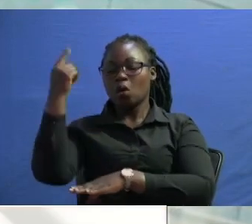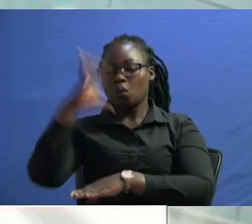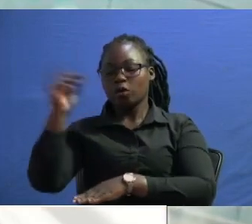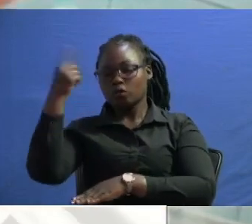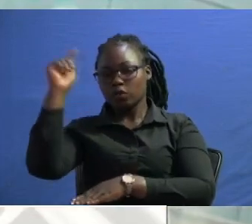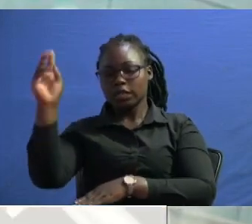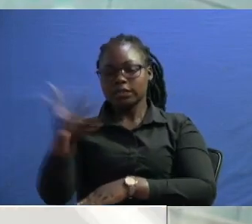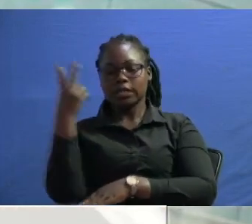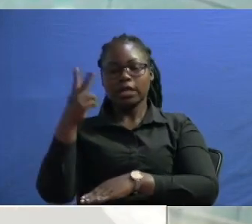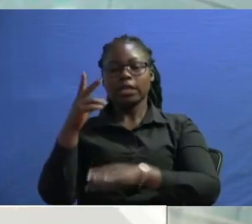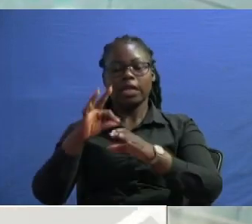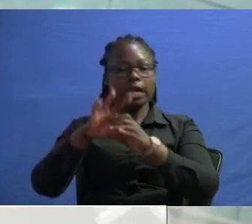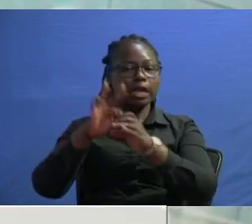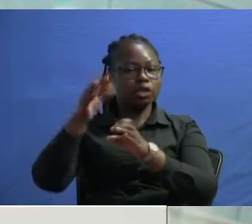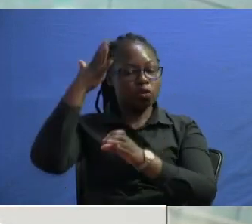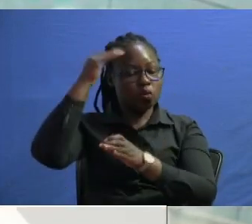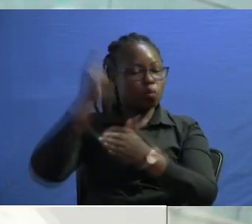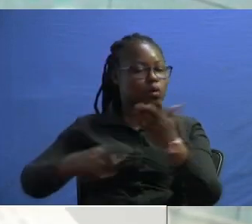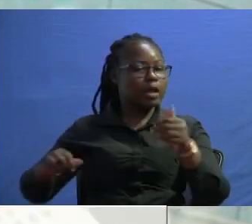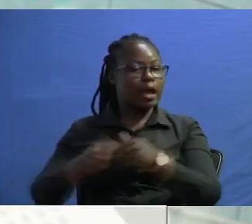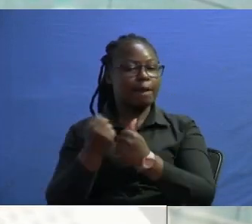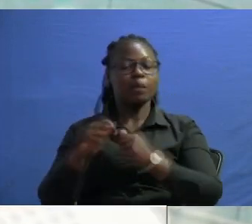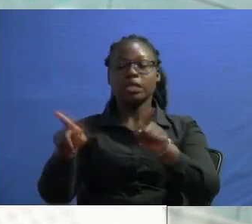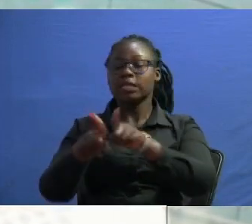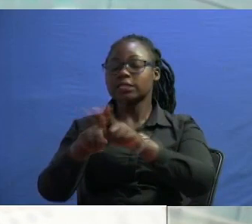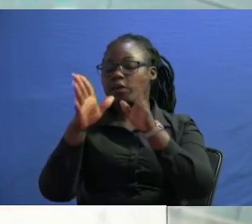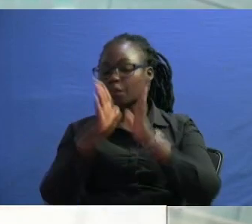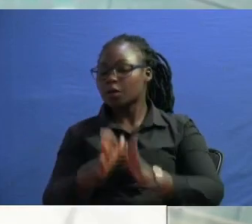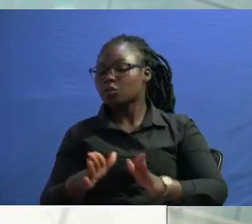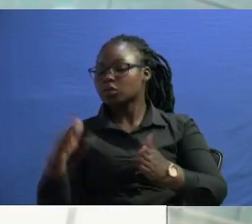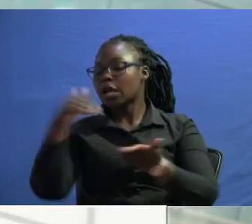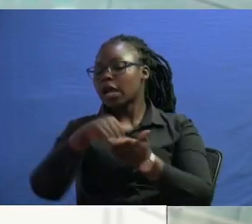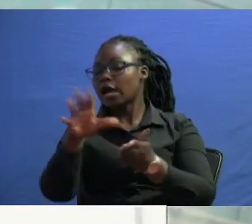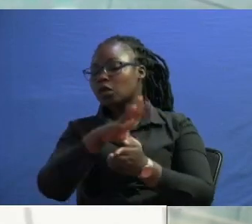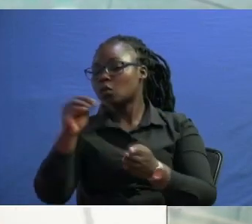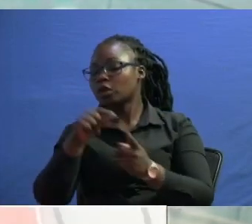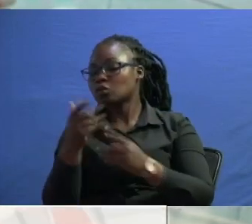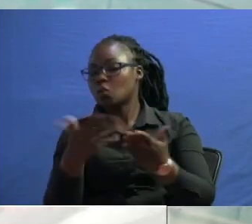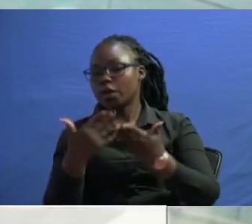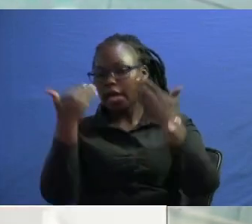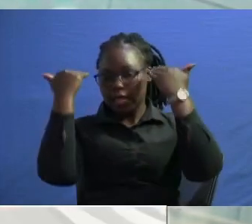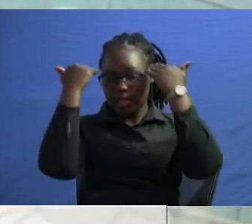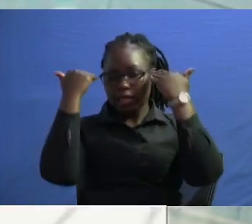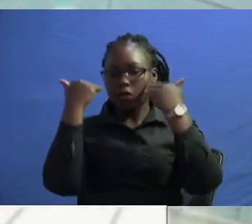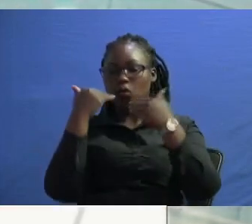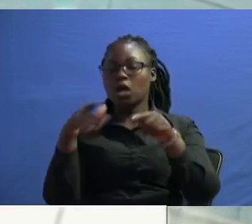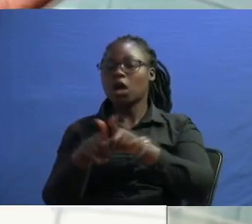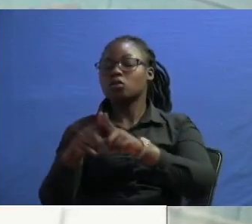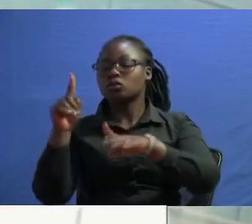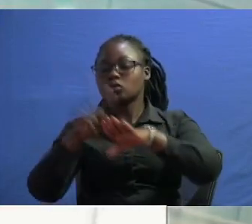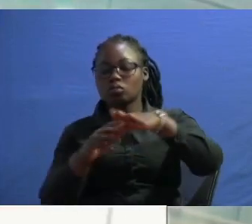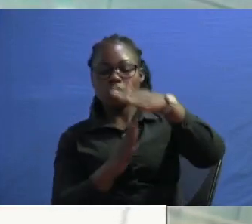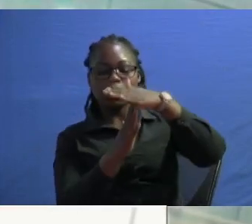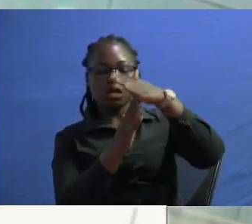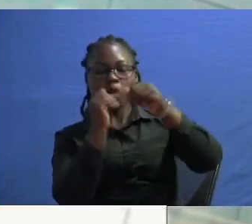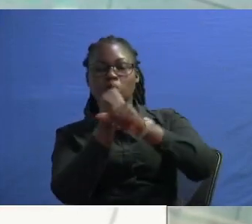uh you know what happened the same individual who went again to the courts uh actually there are times supreme court did what